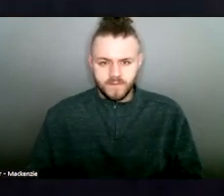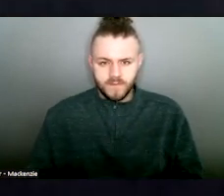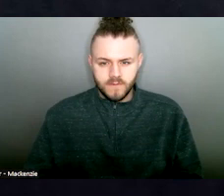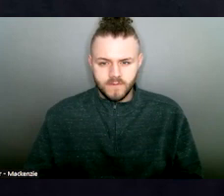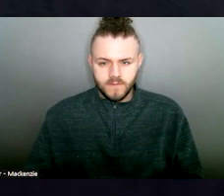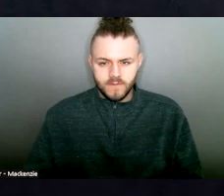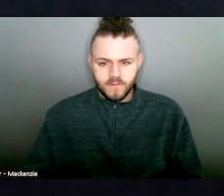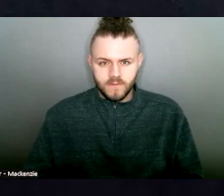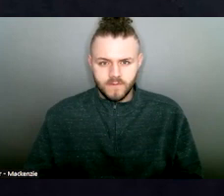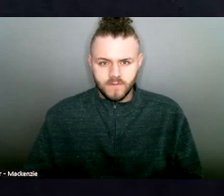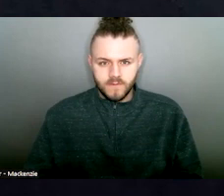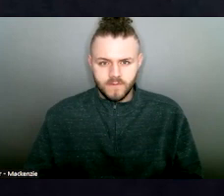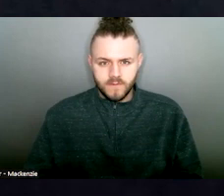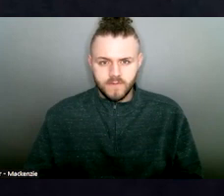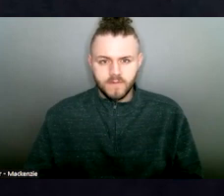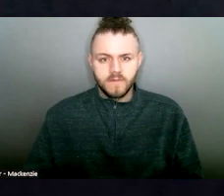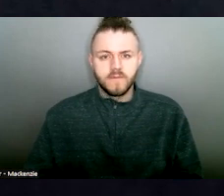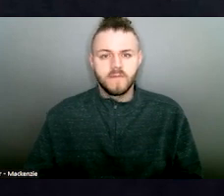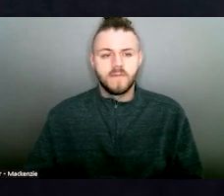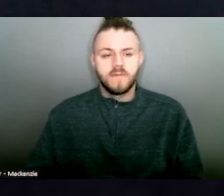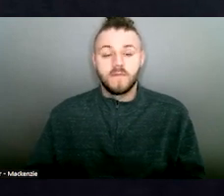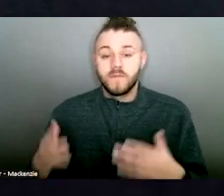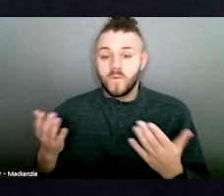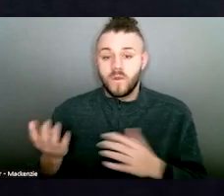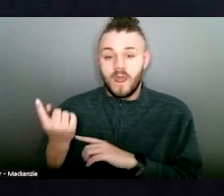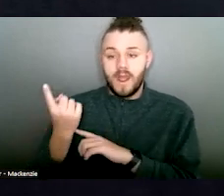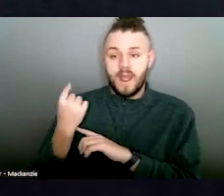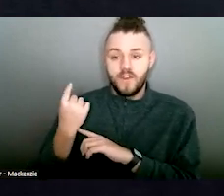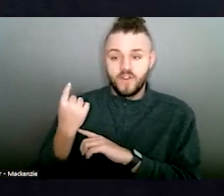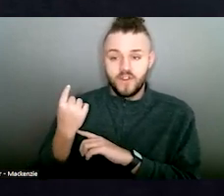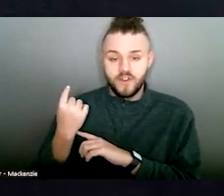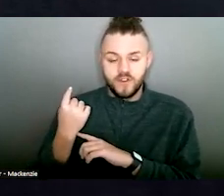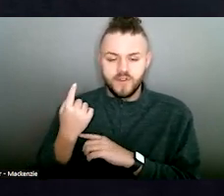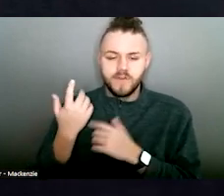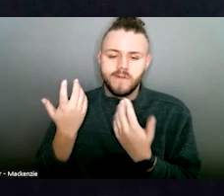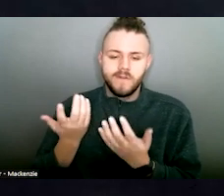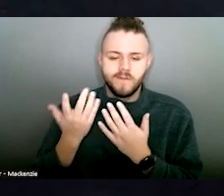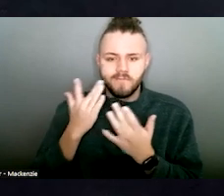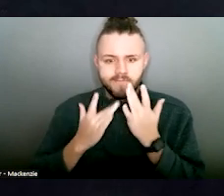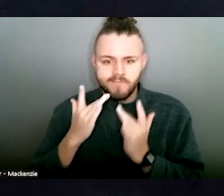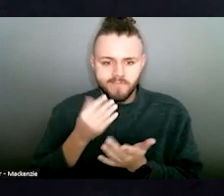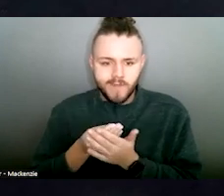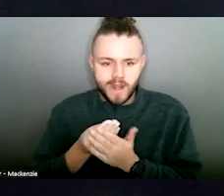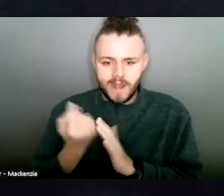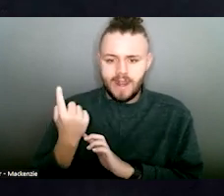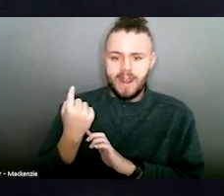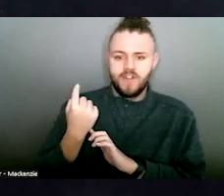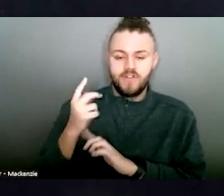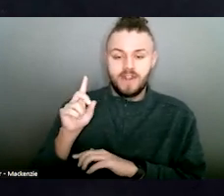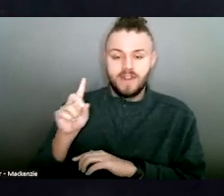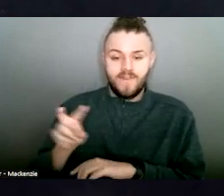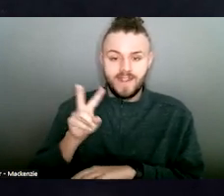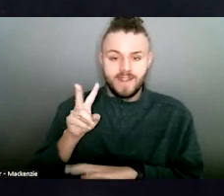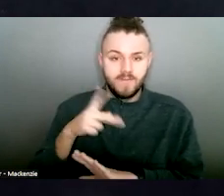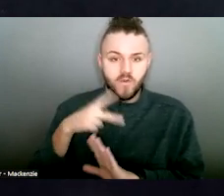So last year, because of insufficient funding, the domestic violence program